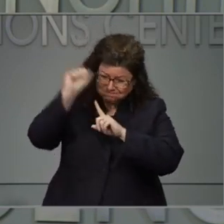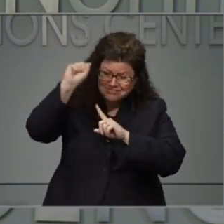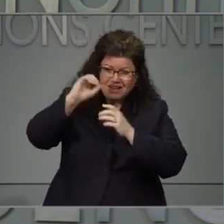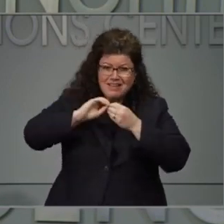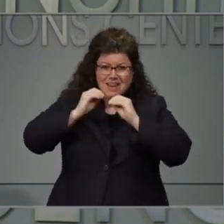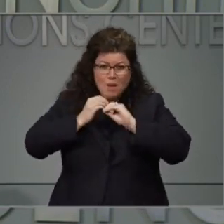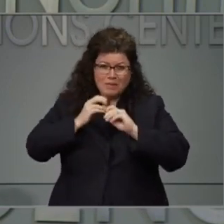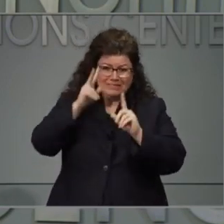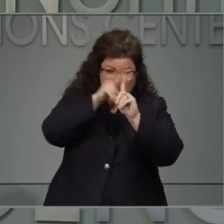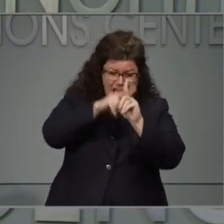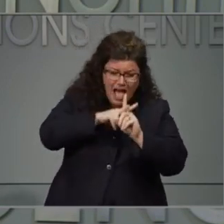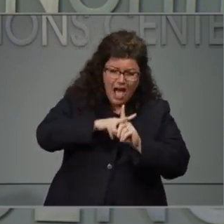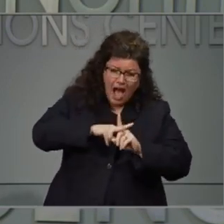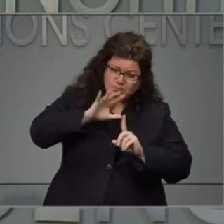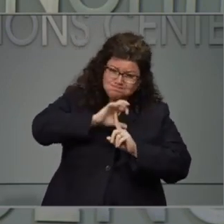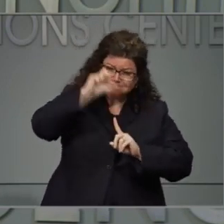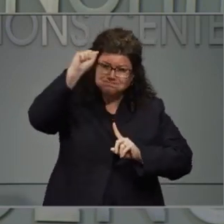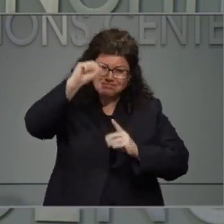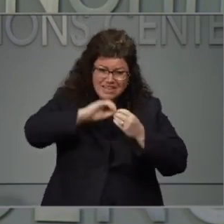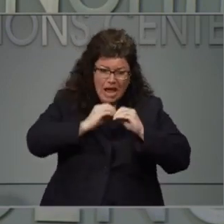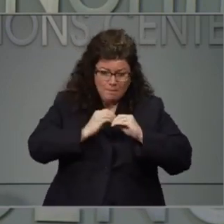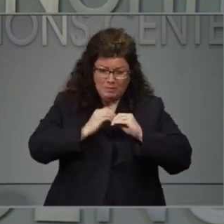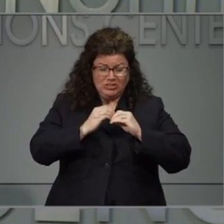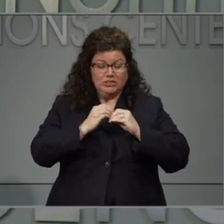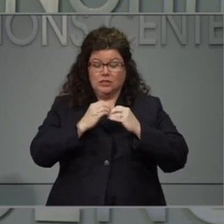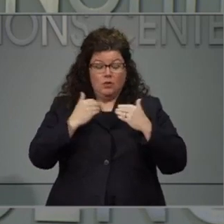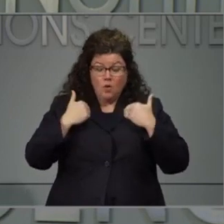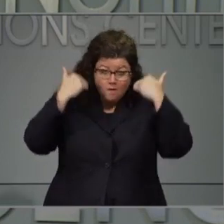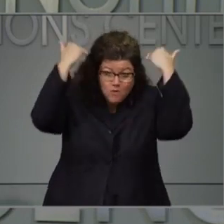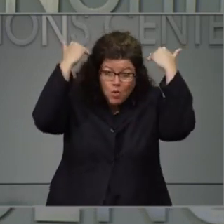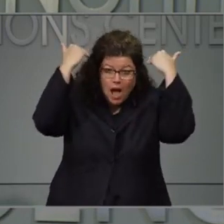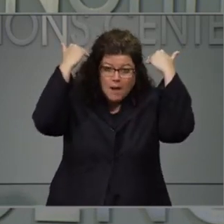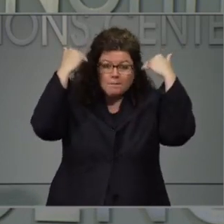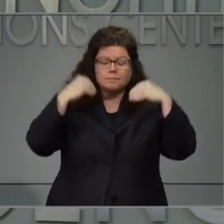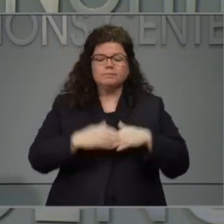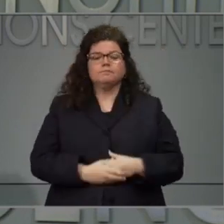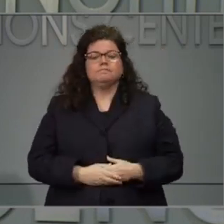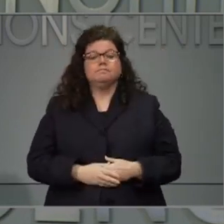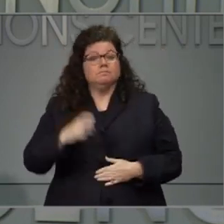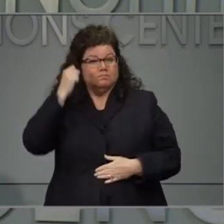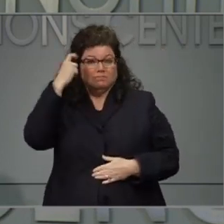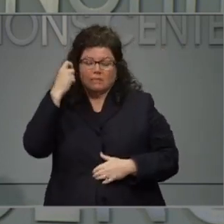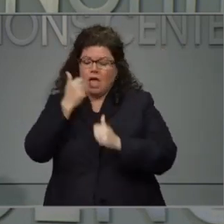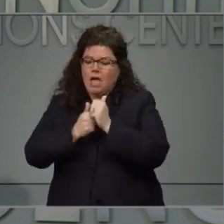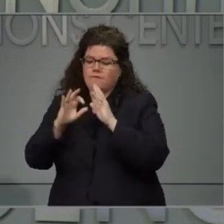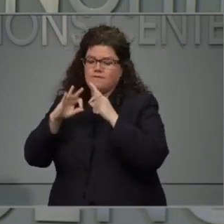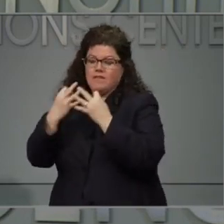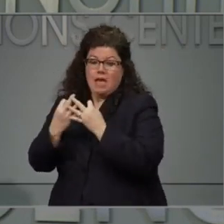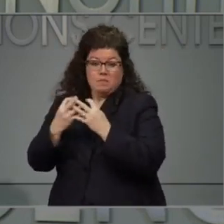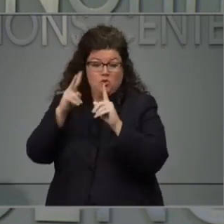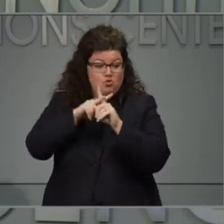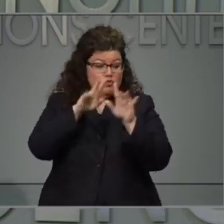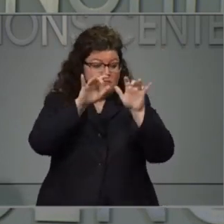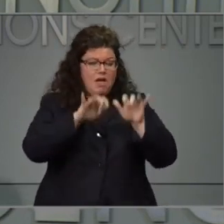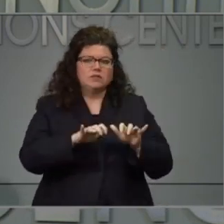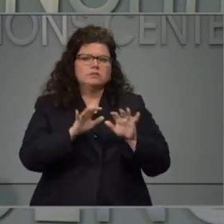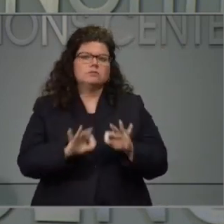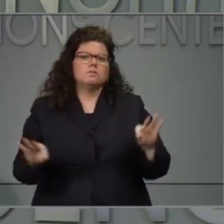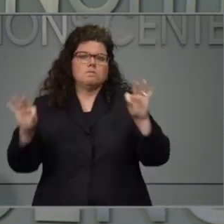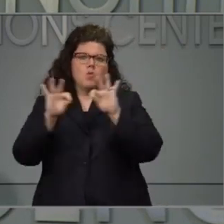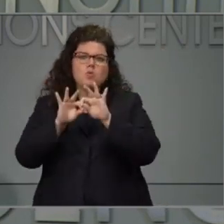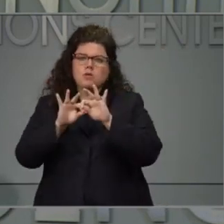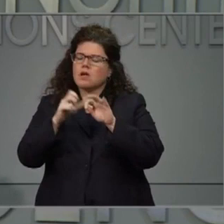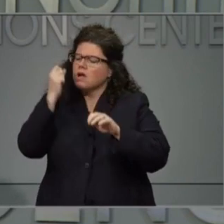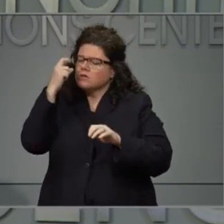that applies for unemployment benefits is important. Every single family who applies is probably hanging